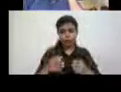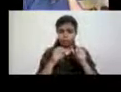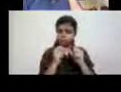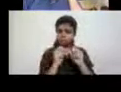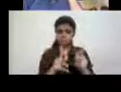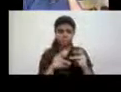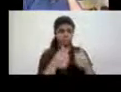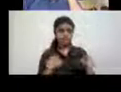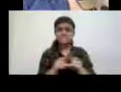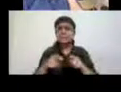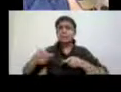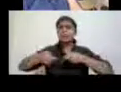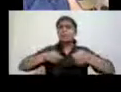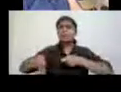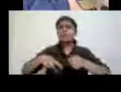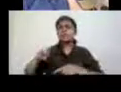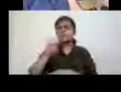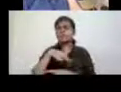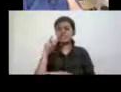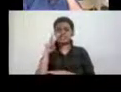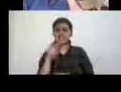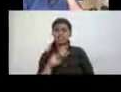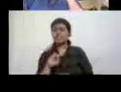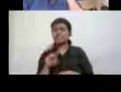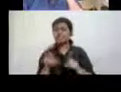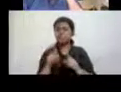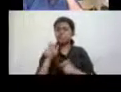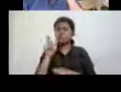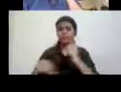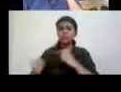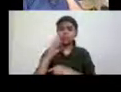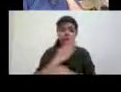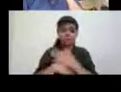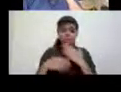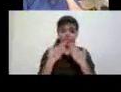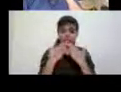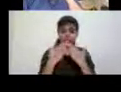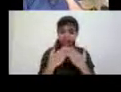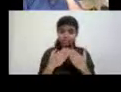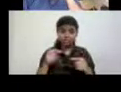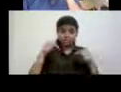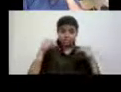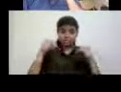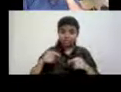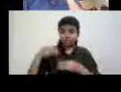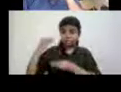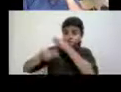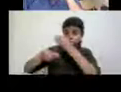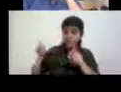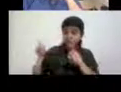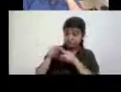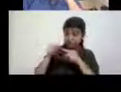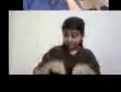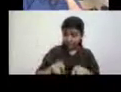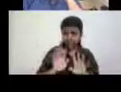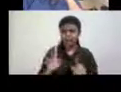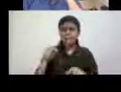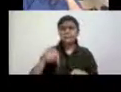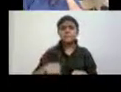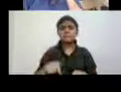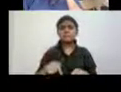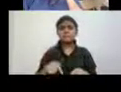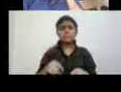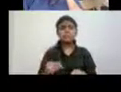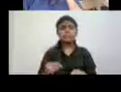like business as usual, that the perspectives of people with disabilities are not present in the traditional curriculum. But what is even more confounding